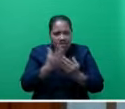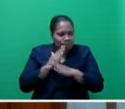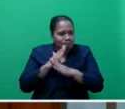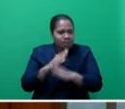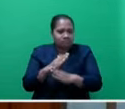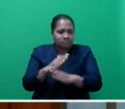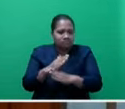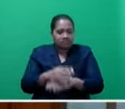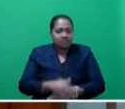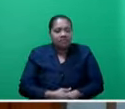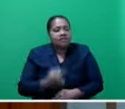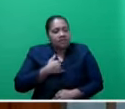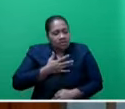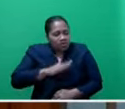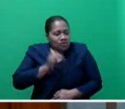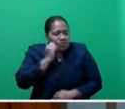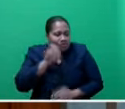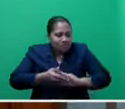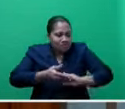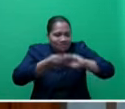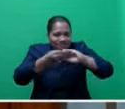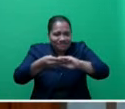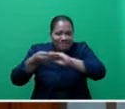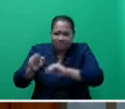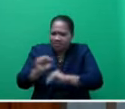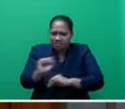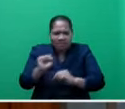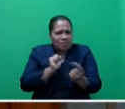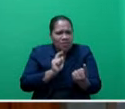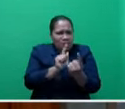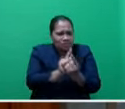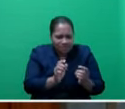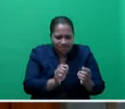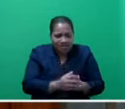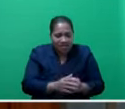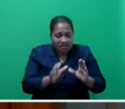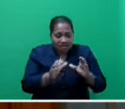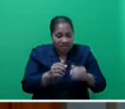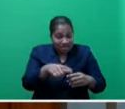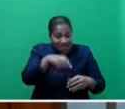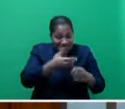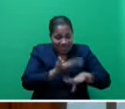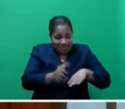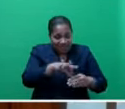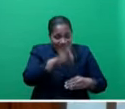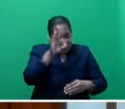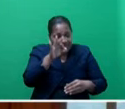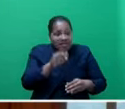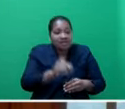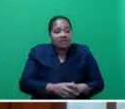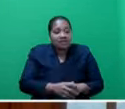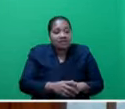I'd also like to warmly congratulate on their appointments our party leader, the Honourable Nga Woka, and our deputy party leader,